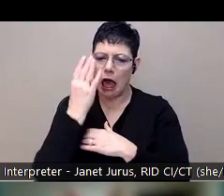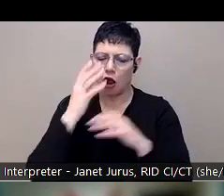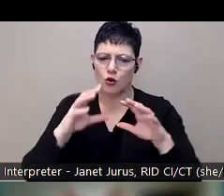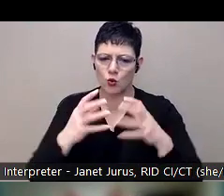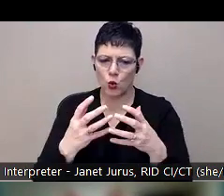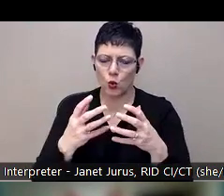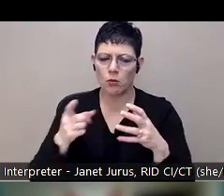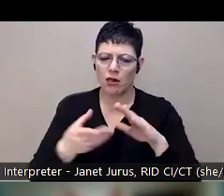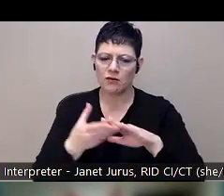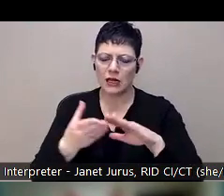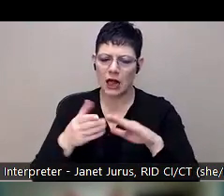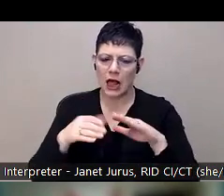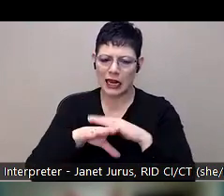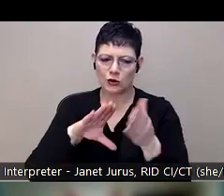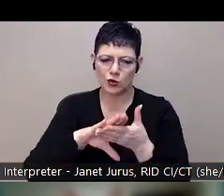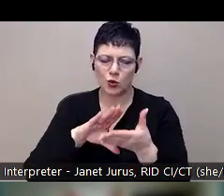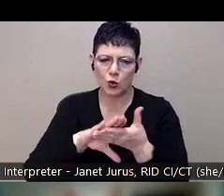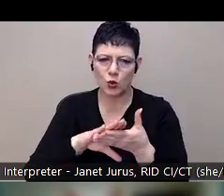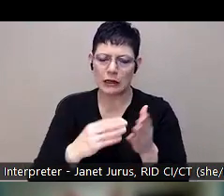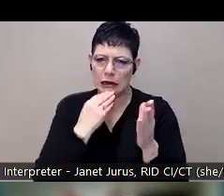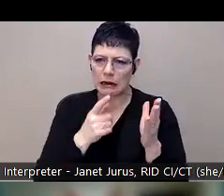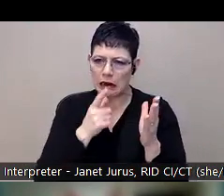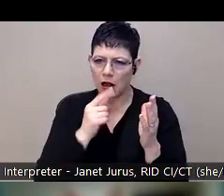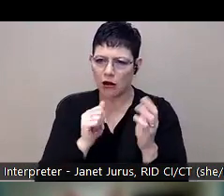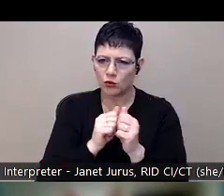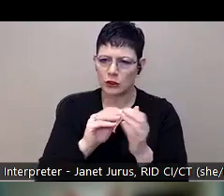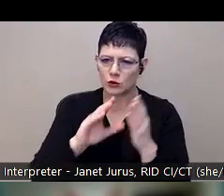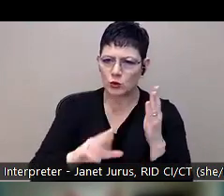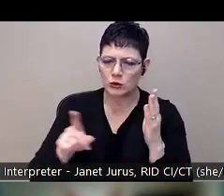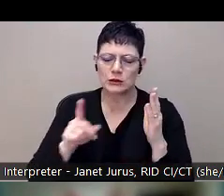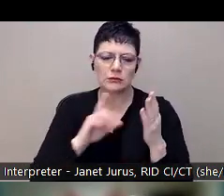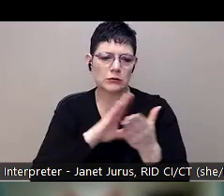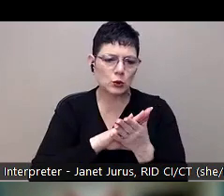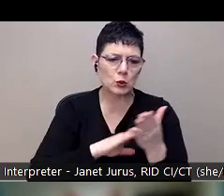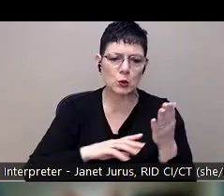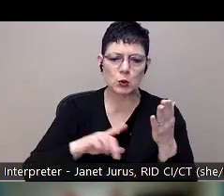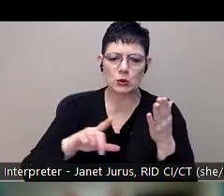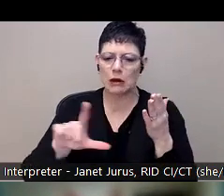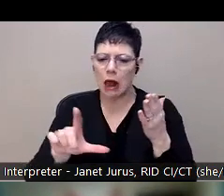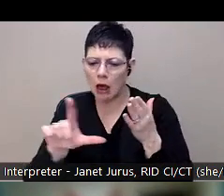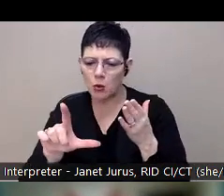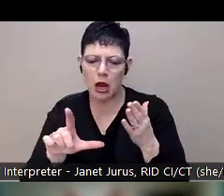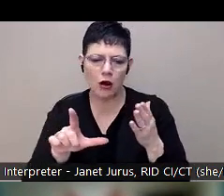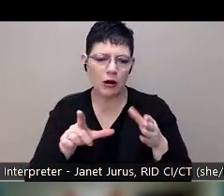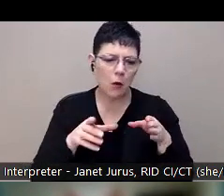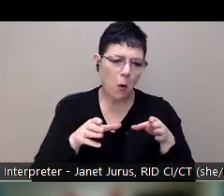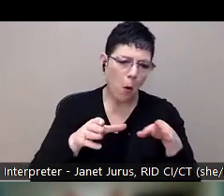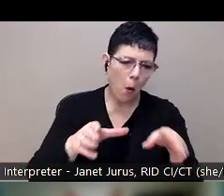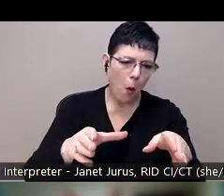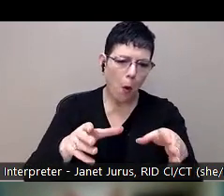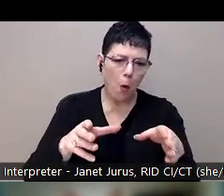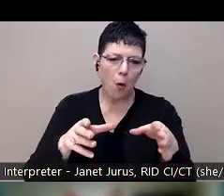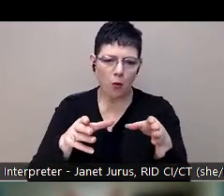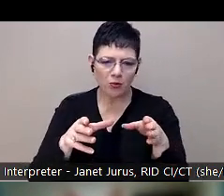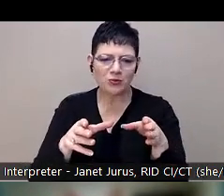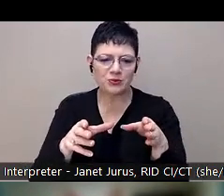schools and eat lunch with the students in the classroom, in the library, sometimes in the hallway, uh, because there's